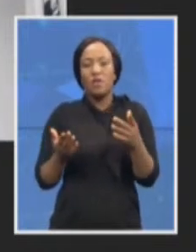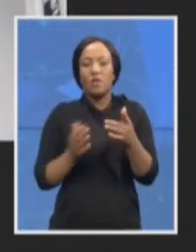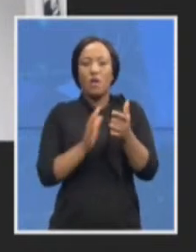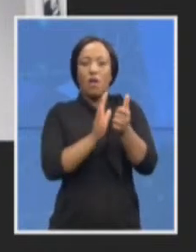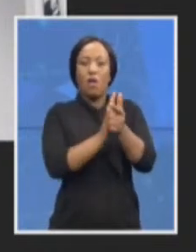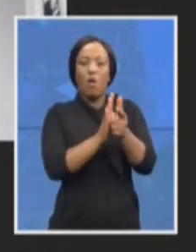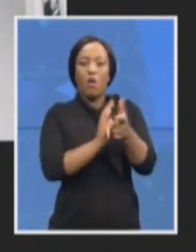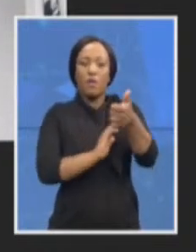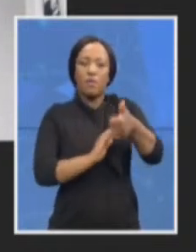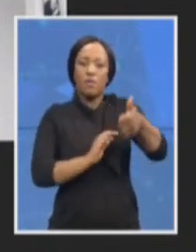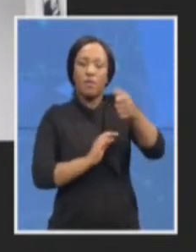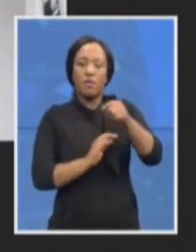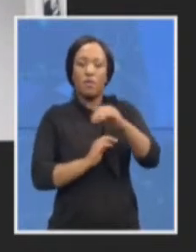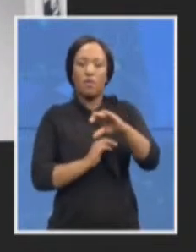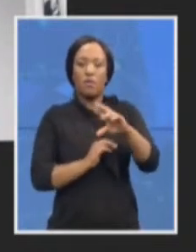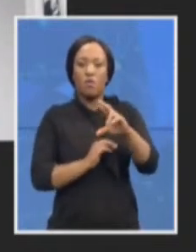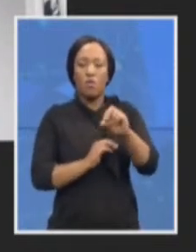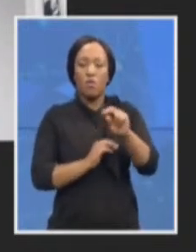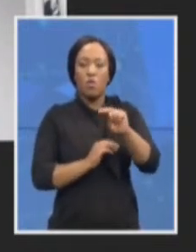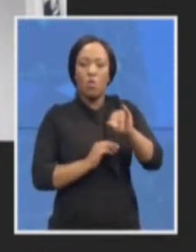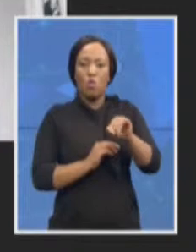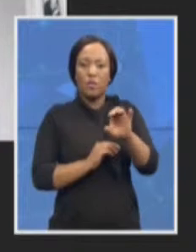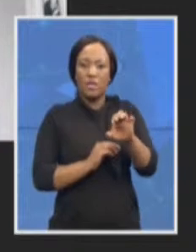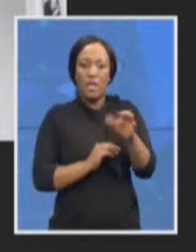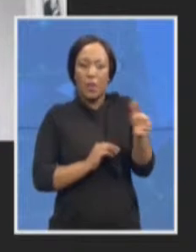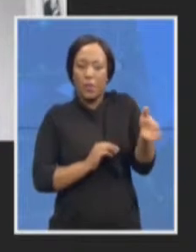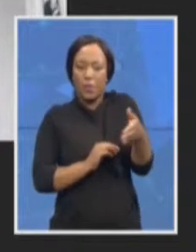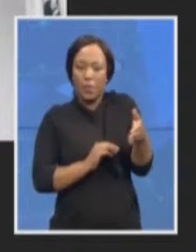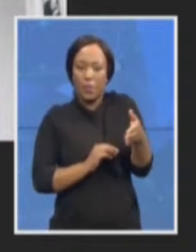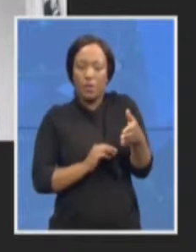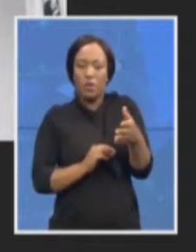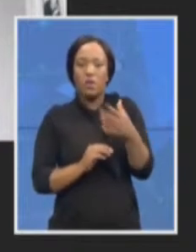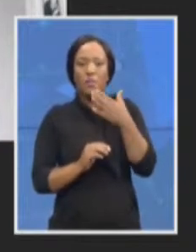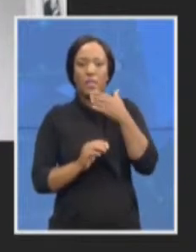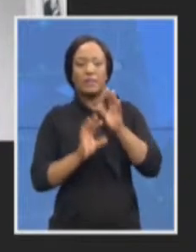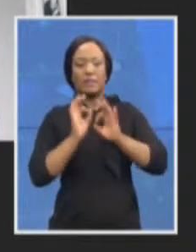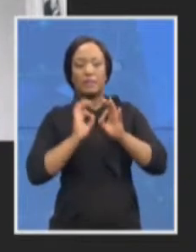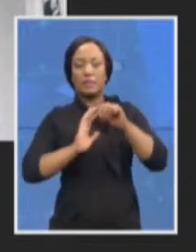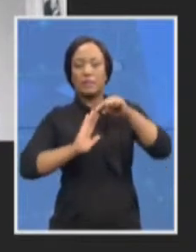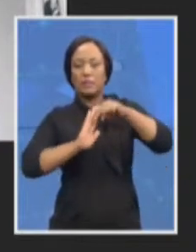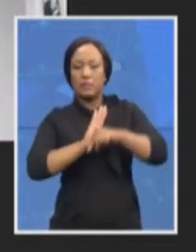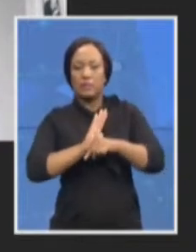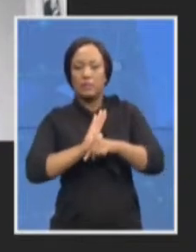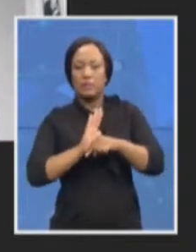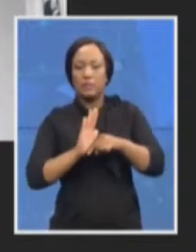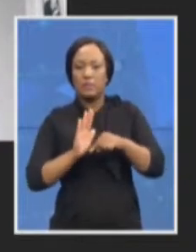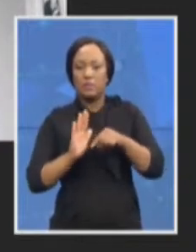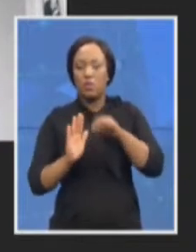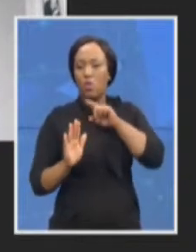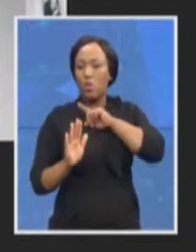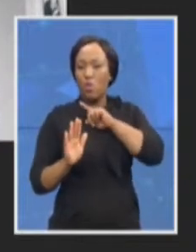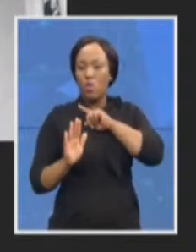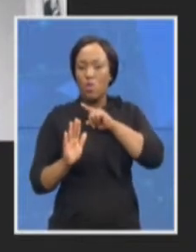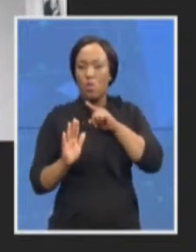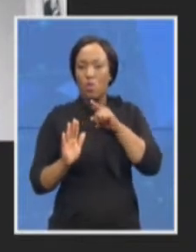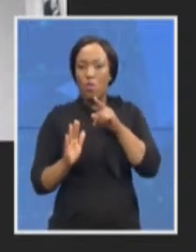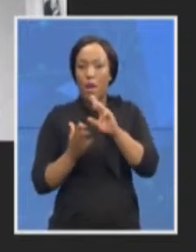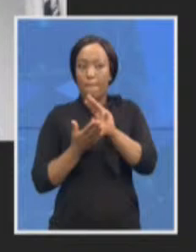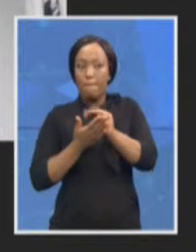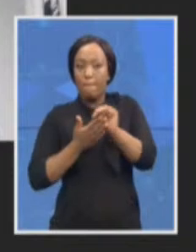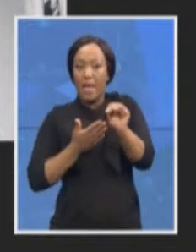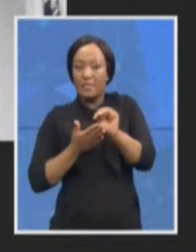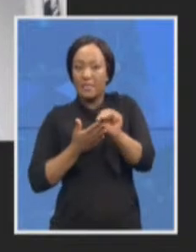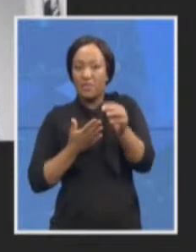Can you give us any insight into why, given the messaging that you've given about a sort of positive